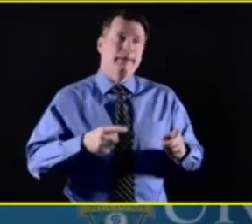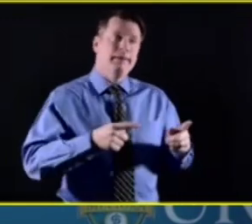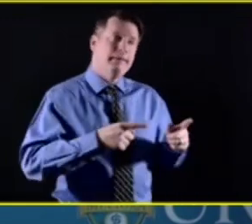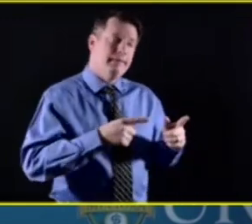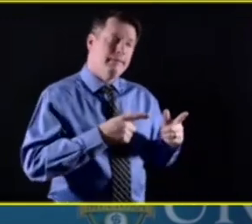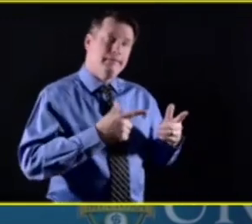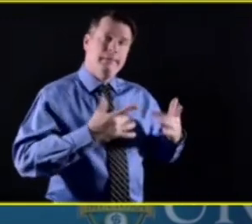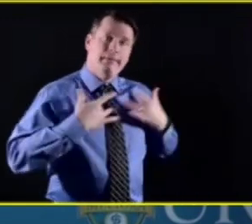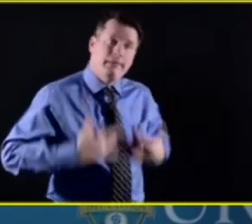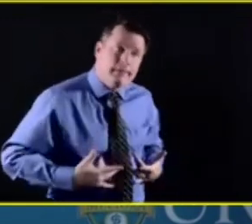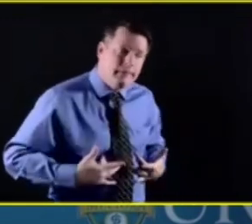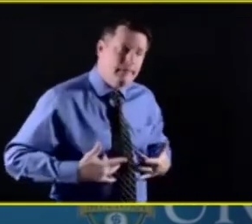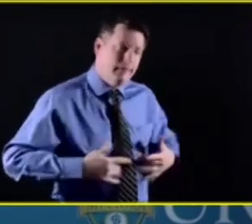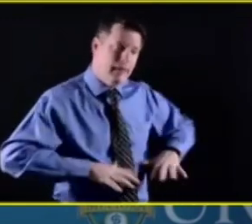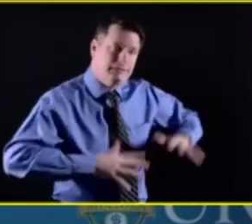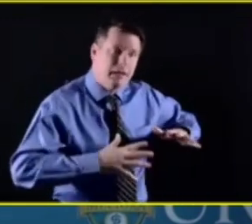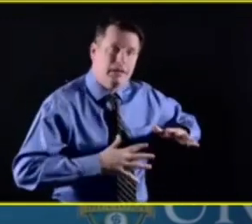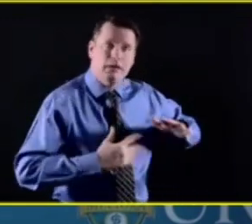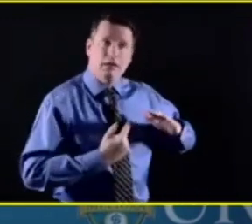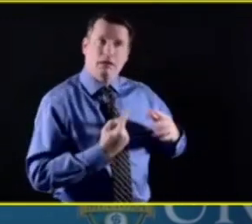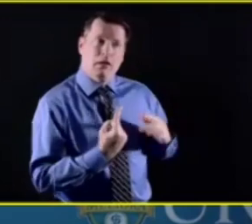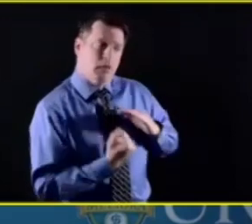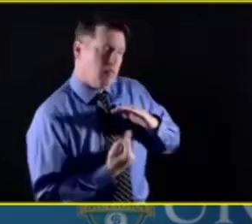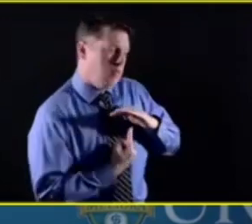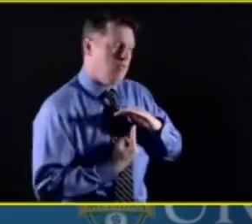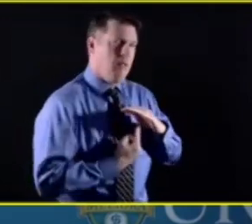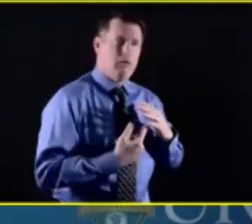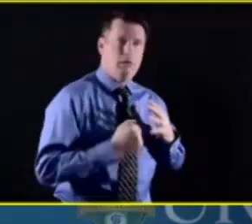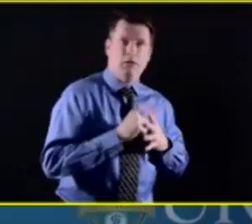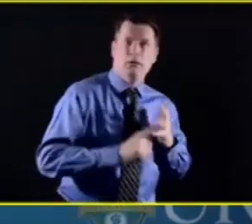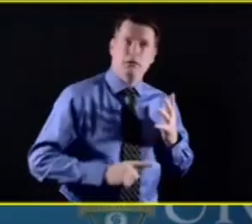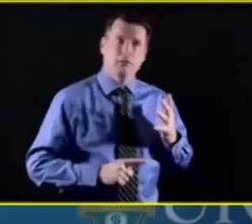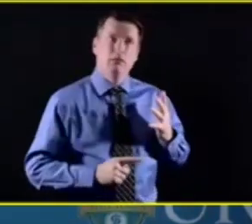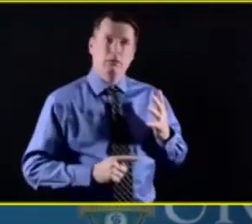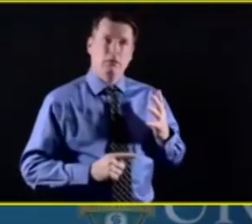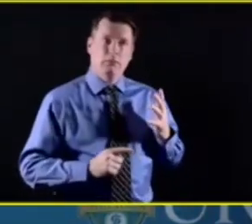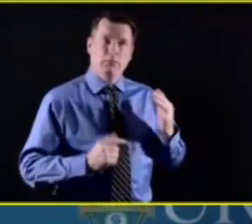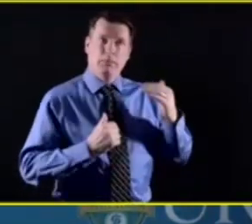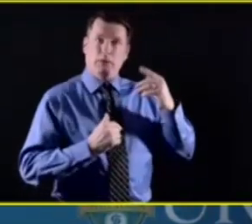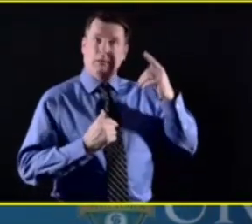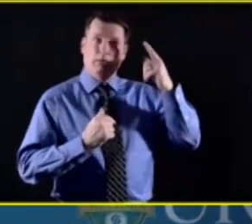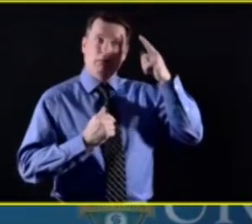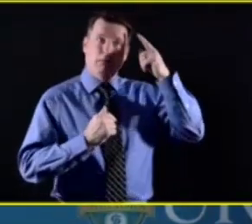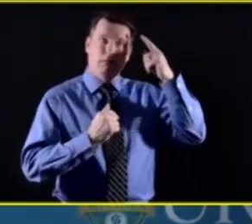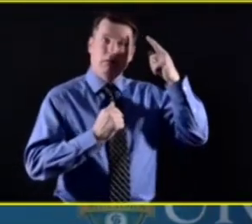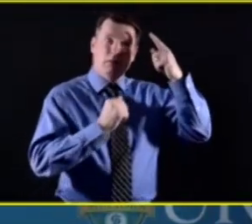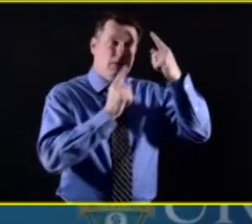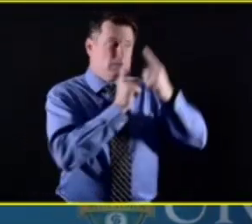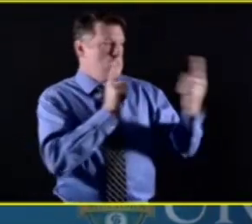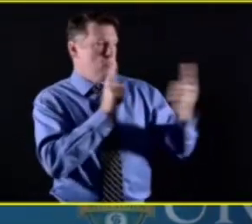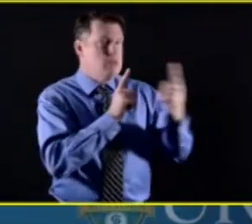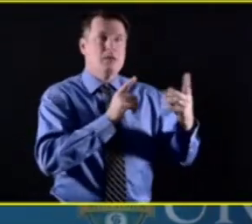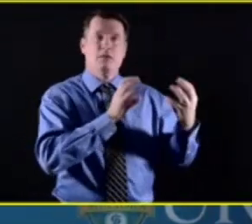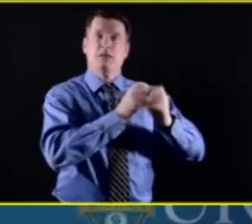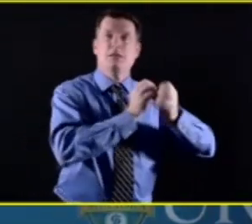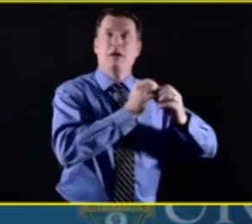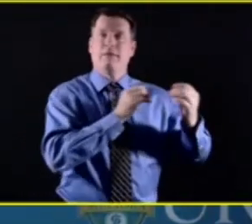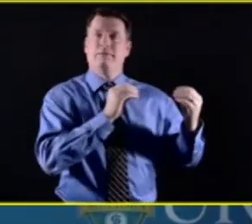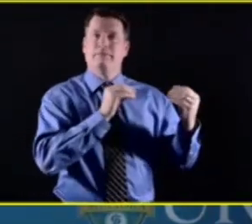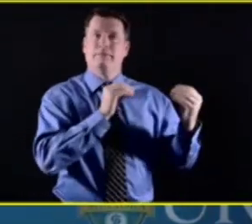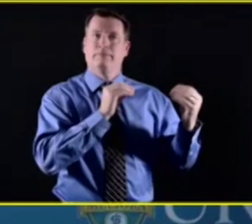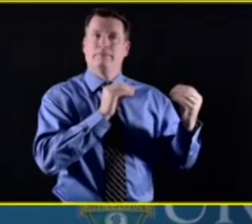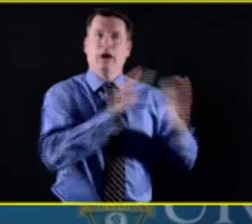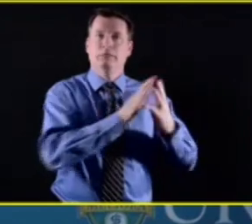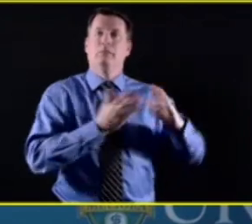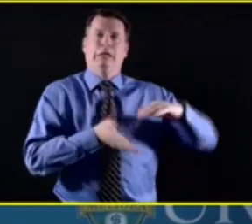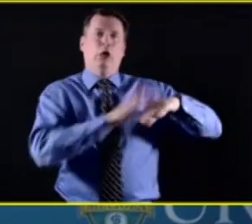exacerbations of interpersonal discord and, uh, uh, even interpersonal violence in homes where, uh, that may have been a problem,